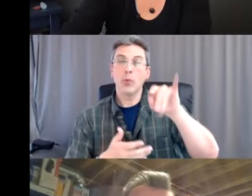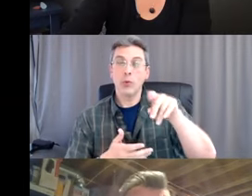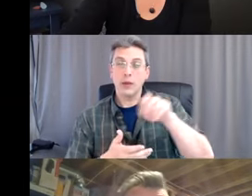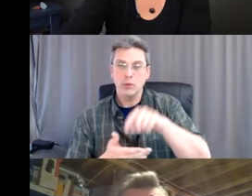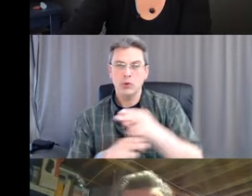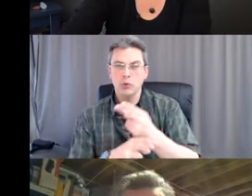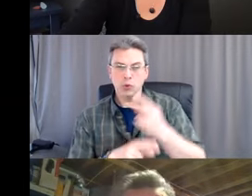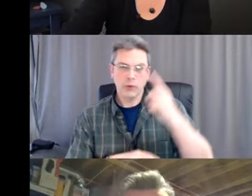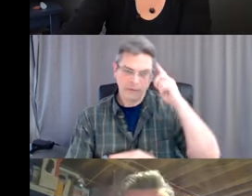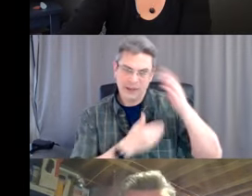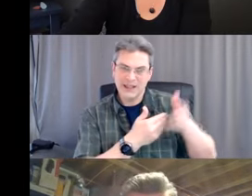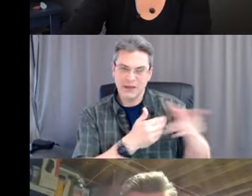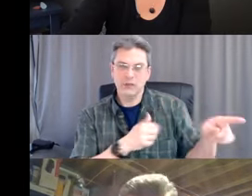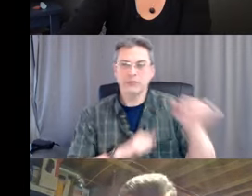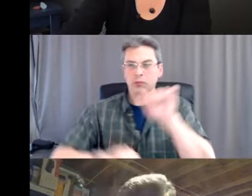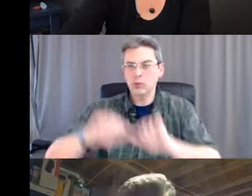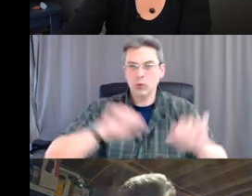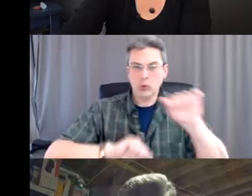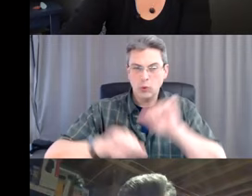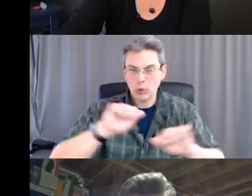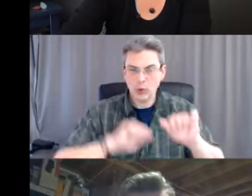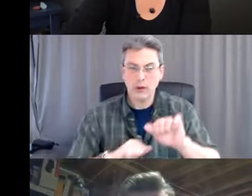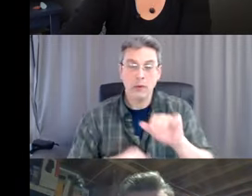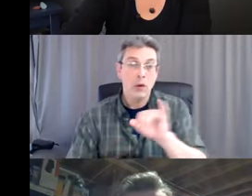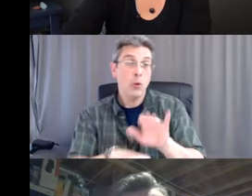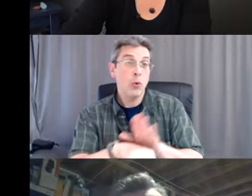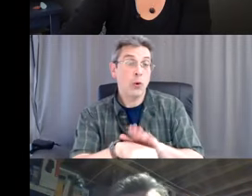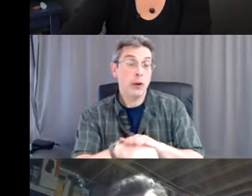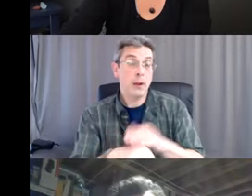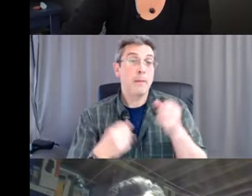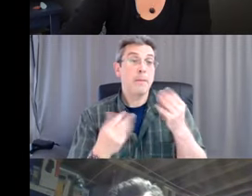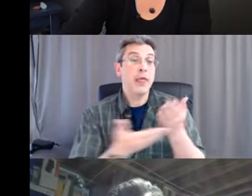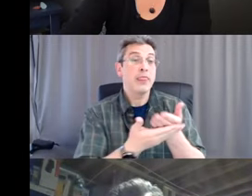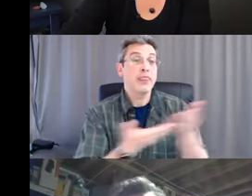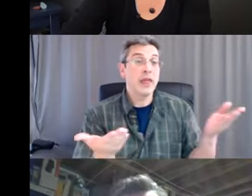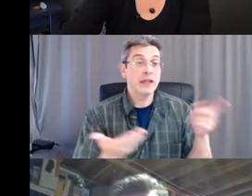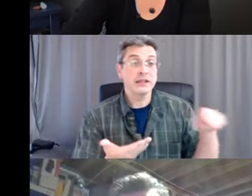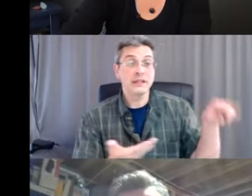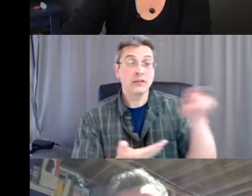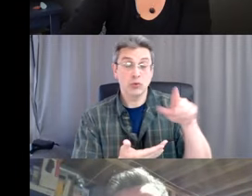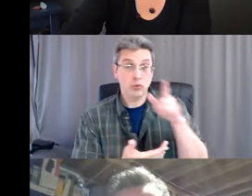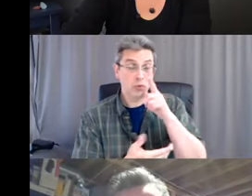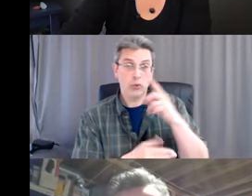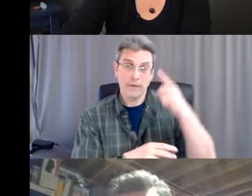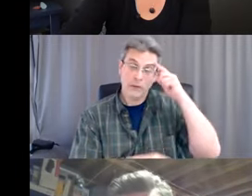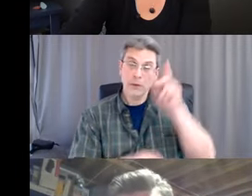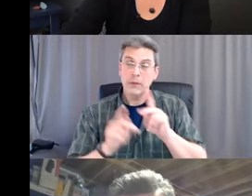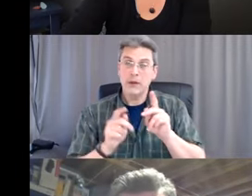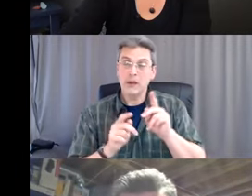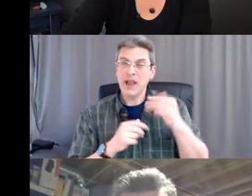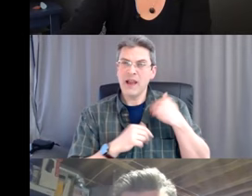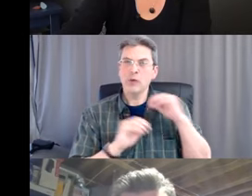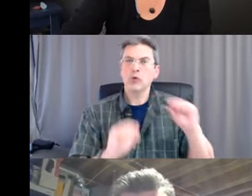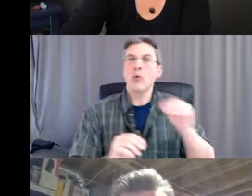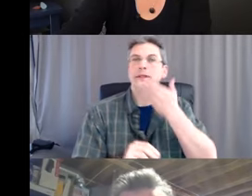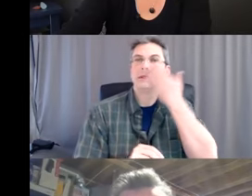products that will do the exact same level of cleaning that are designed for people with scent issues. Sadly, they usually